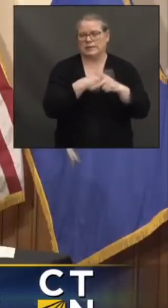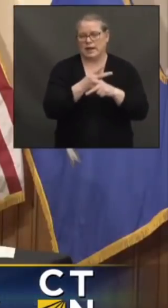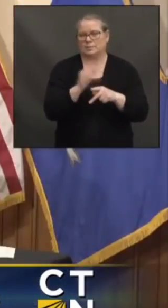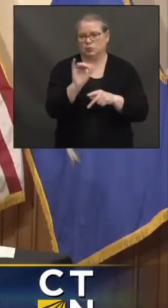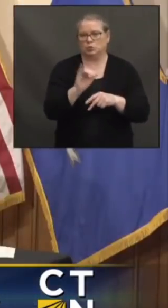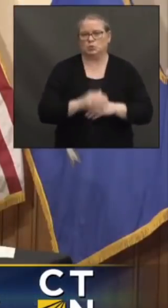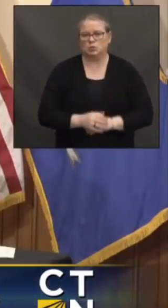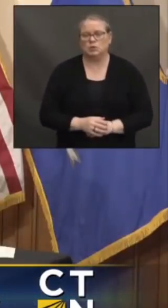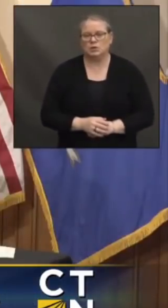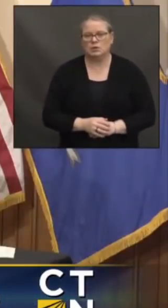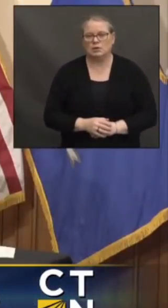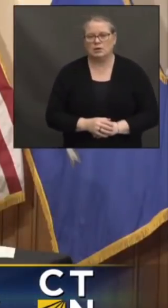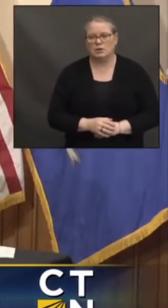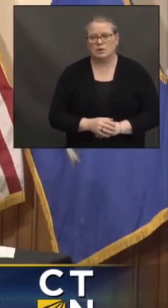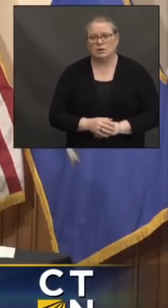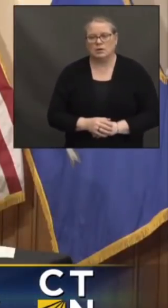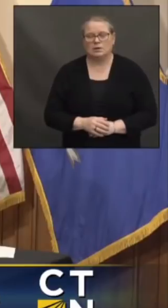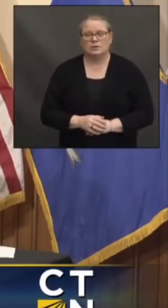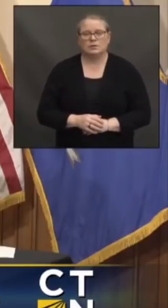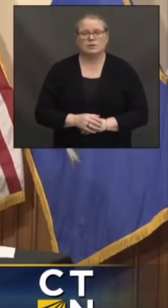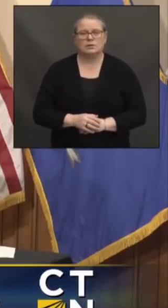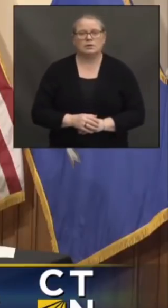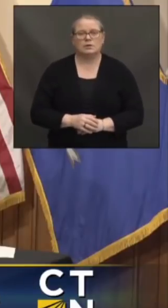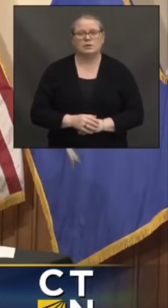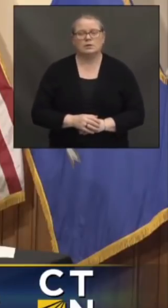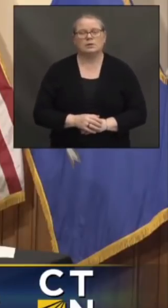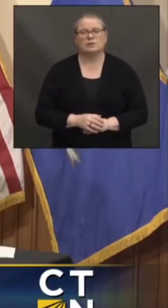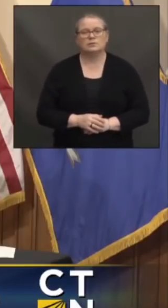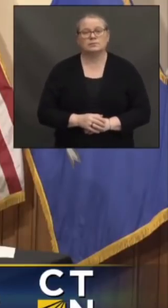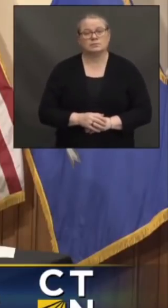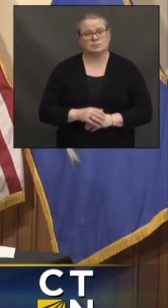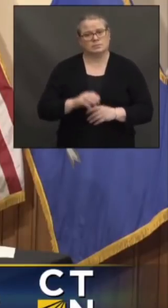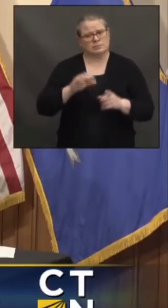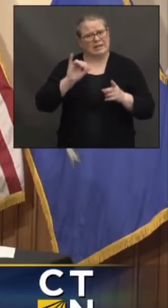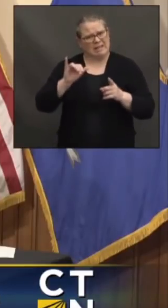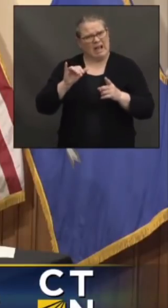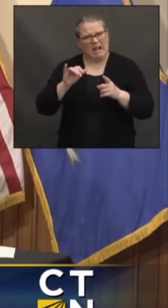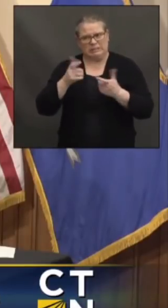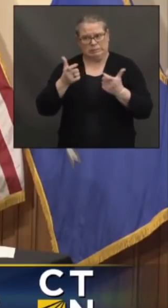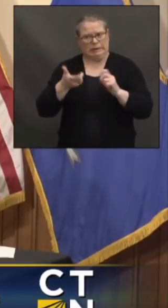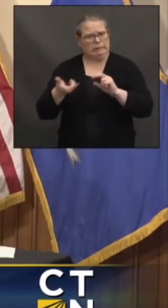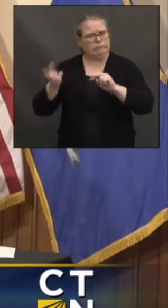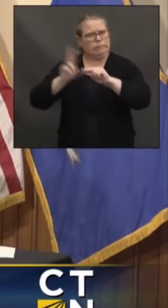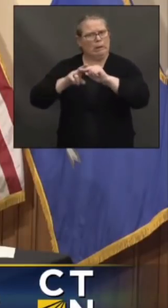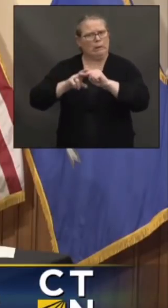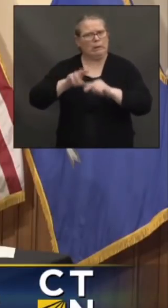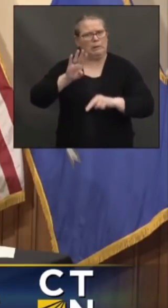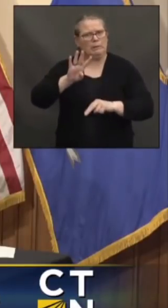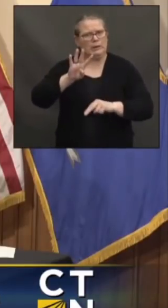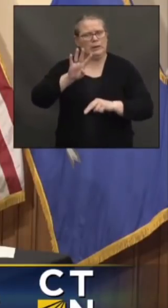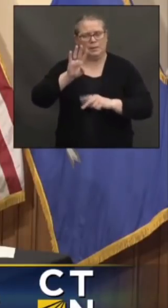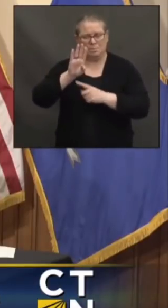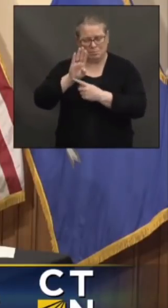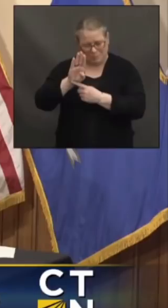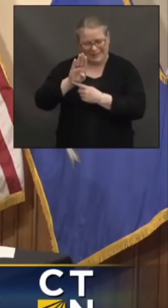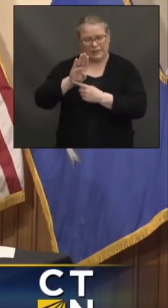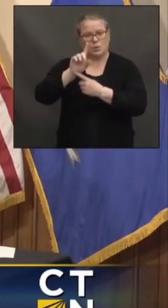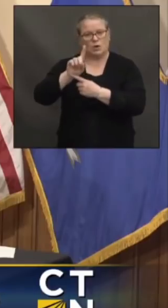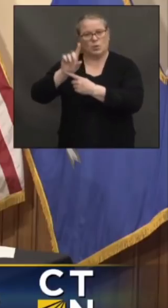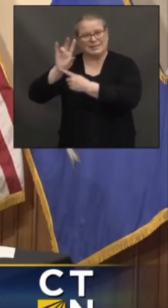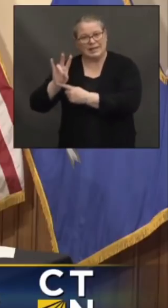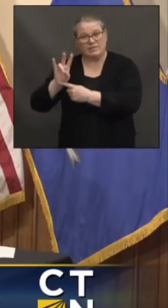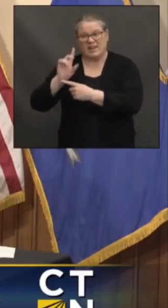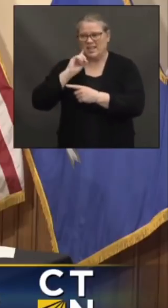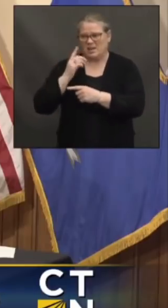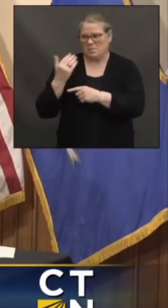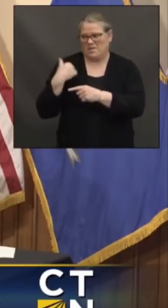Okay, so that's quite a big increase in the number of cases of the B.1.1.7 variant, isn't it? I think we're at 40 or something before. Are these all from the